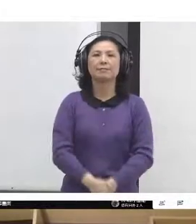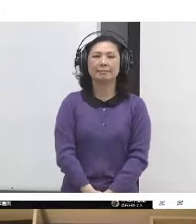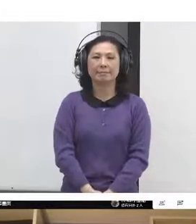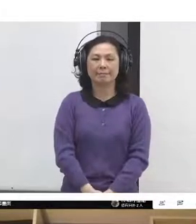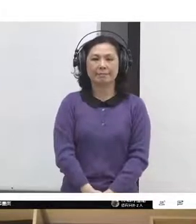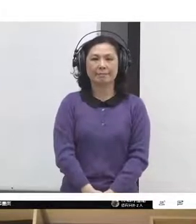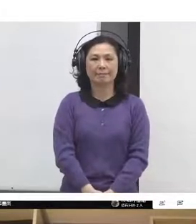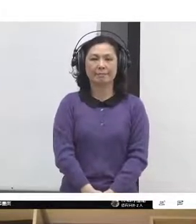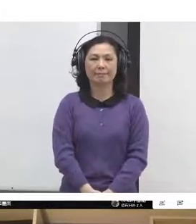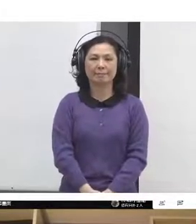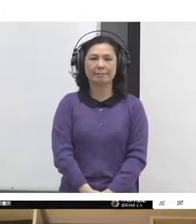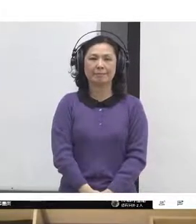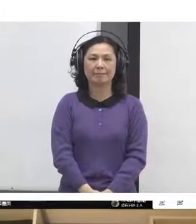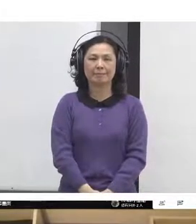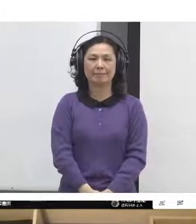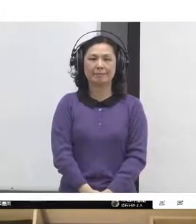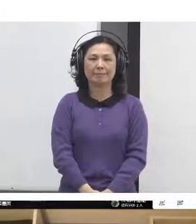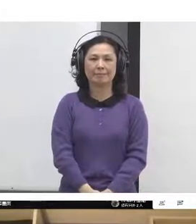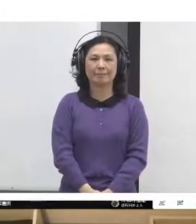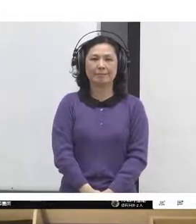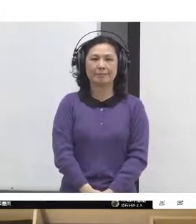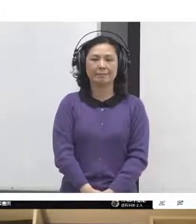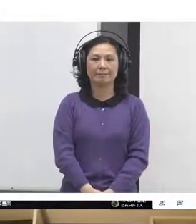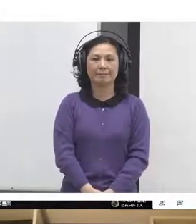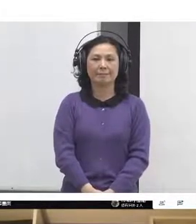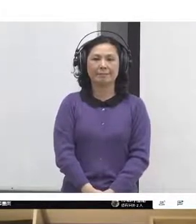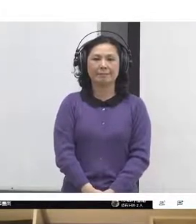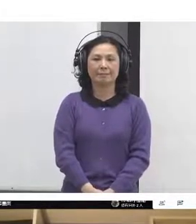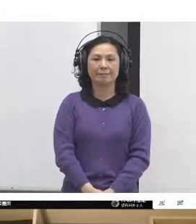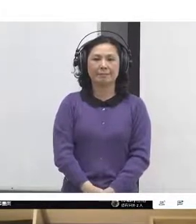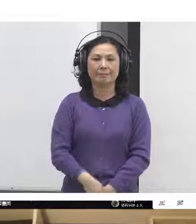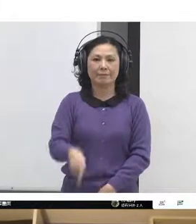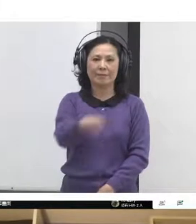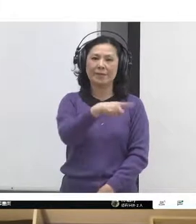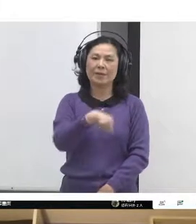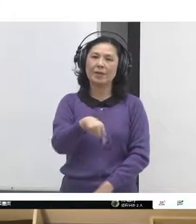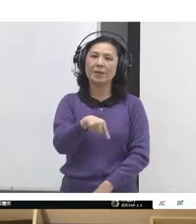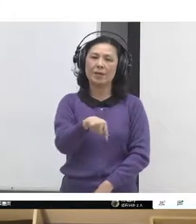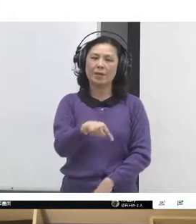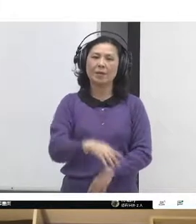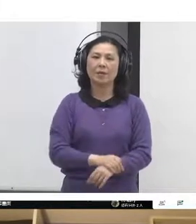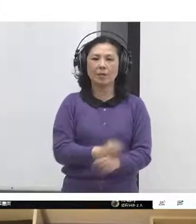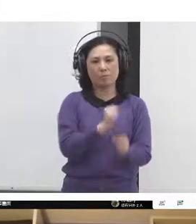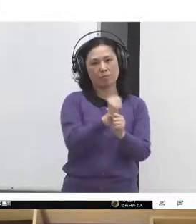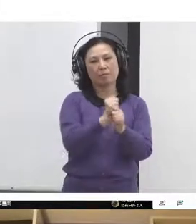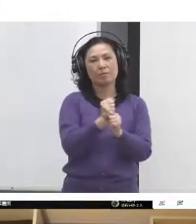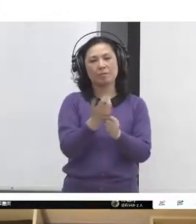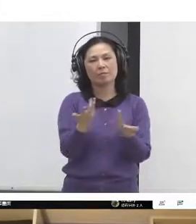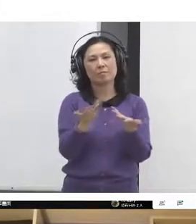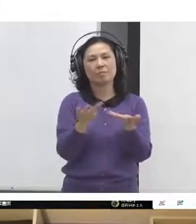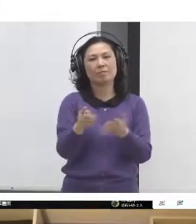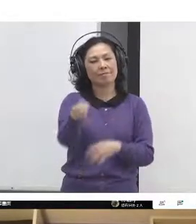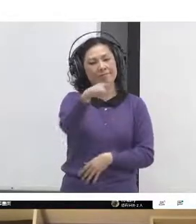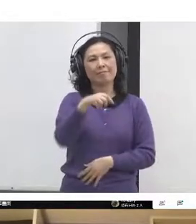So this is some of the very the basics of which I'm sure you'll all know about what we're trying to put over in the XR